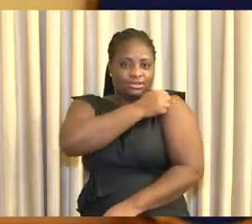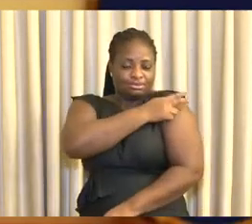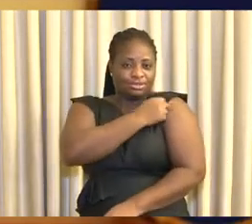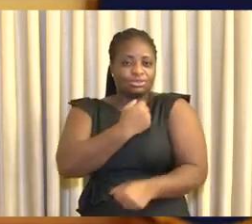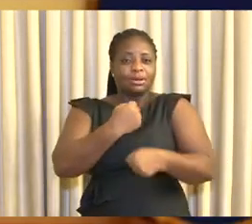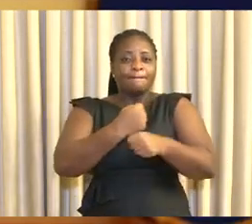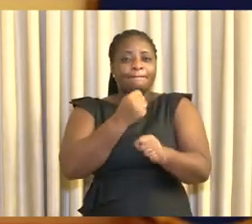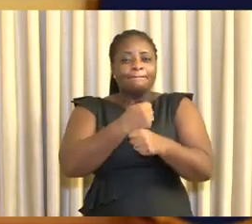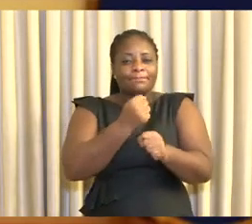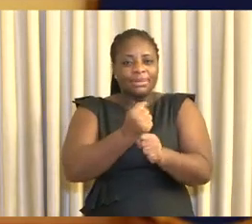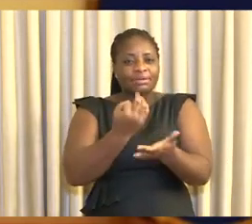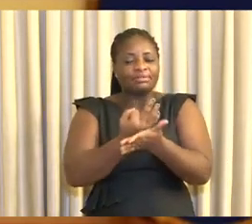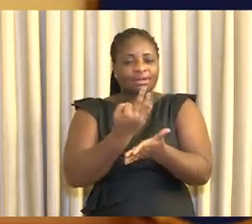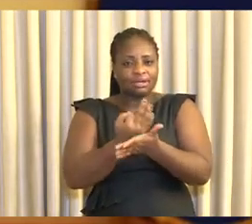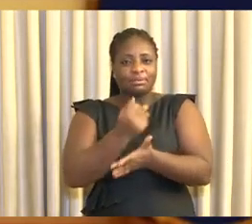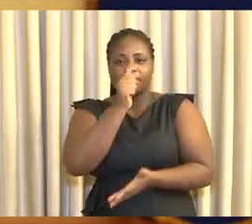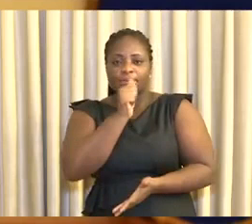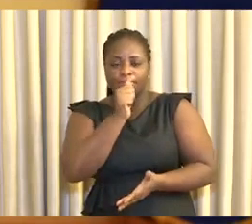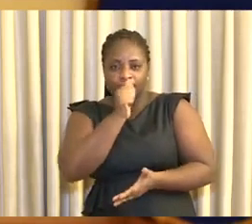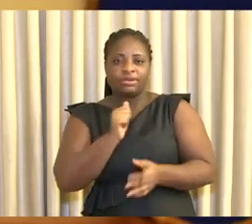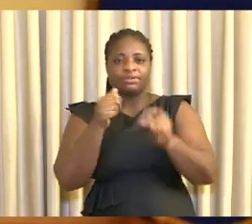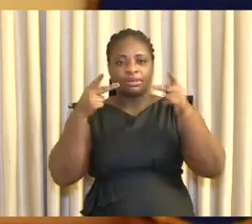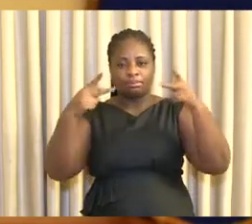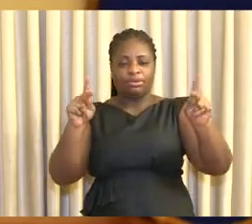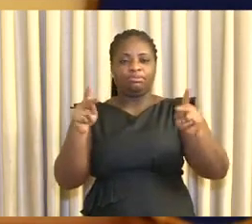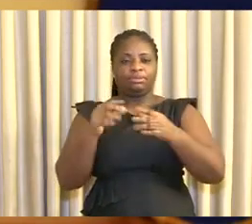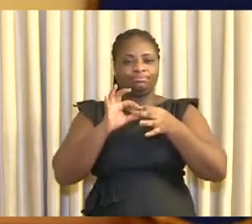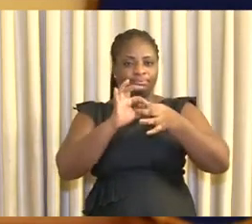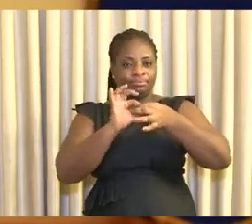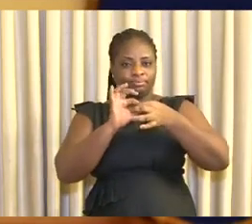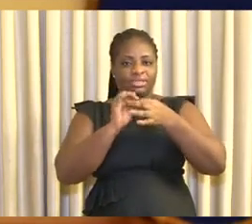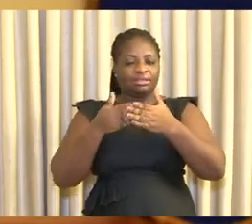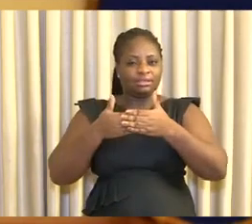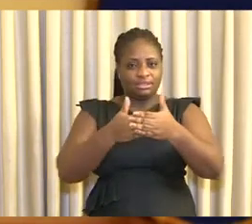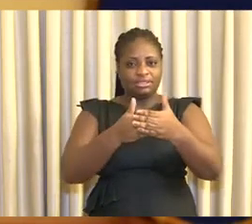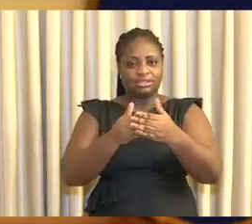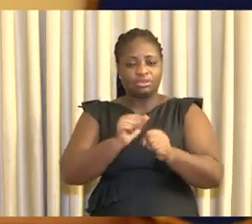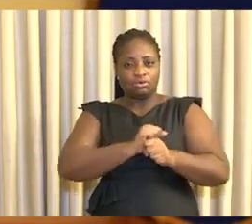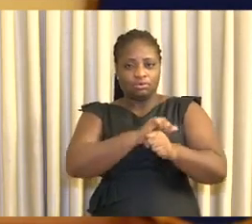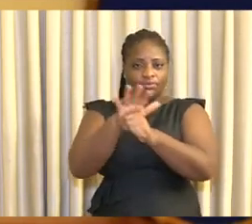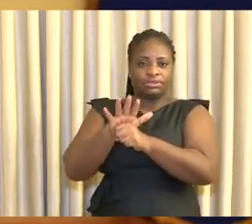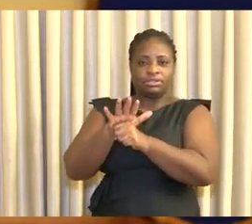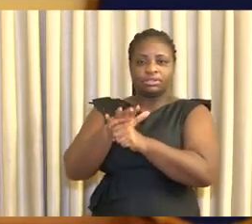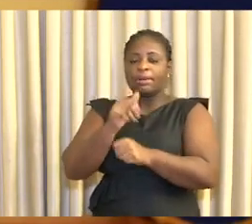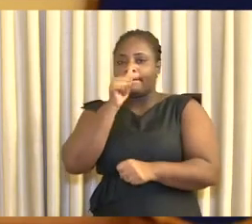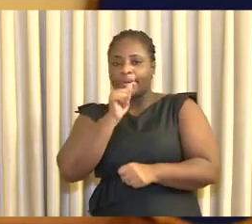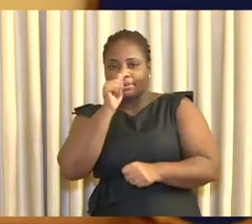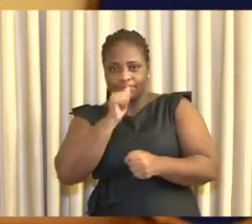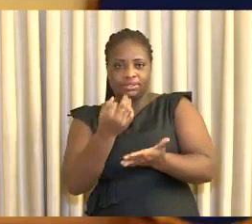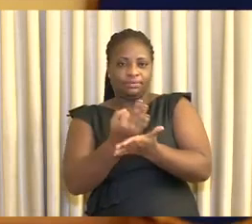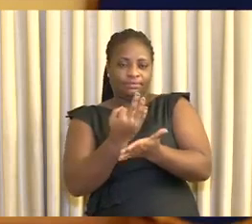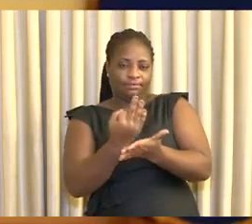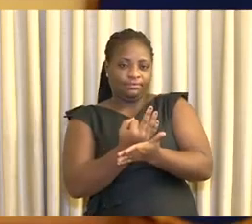is being funded through a public-private partnership under the leadership of the Ghana COVID-19 private sector fund,